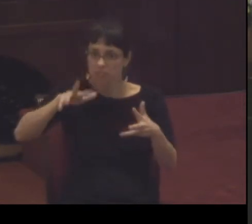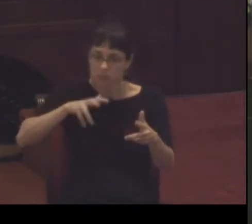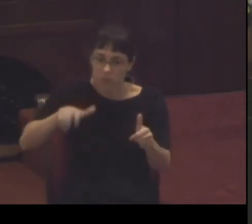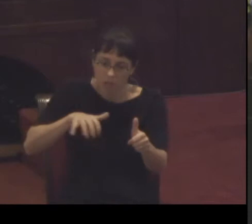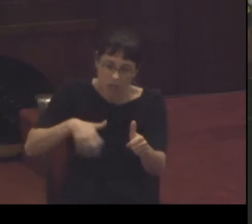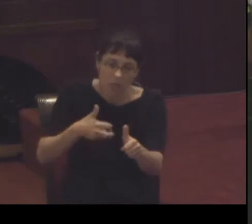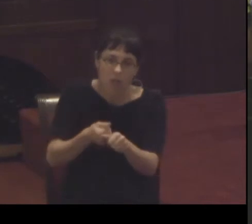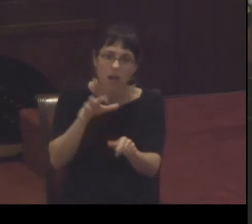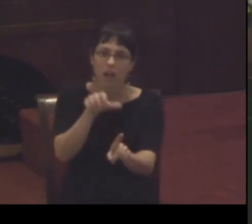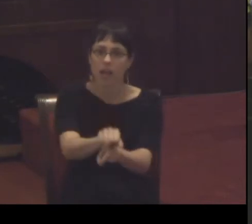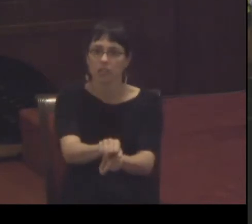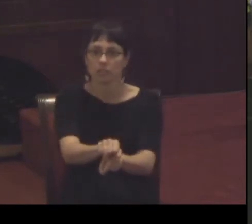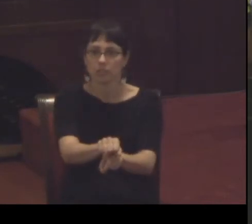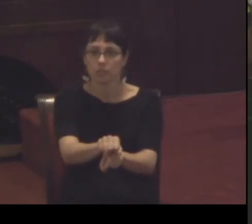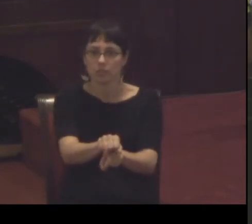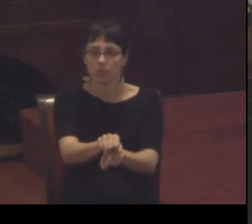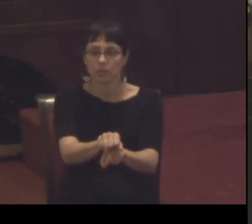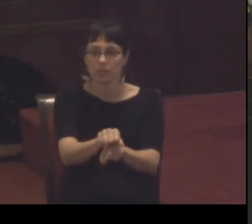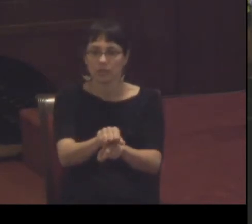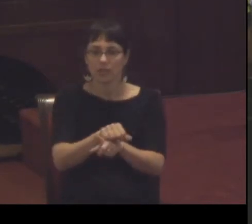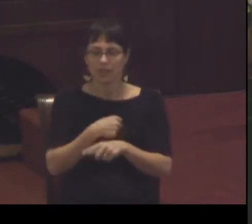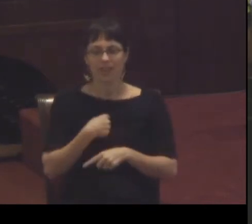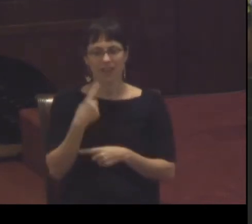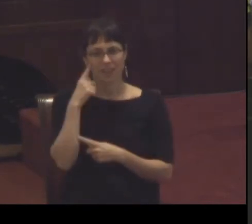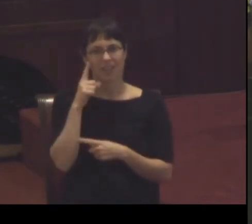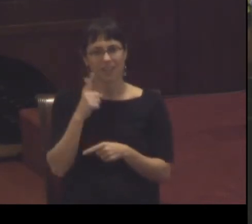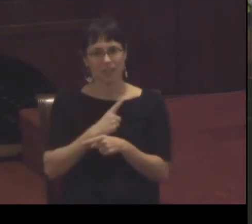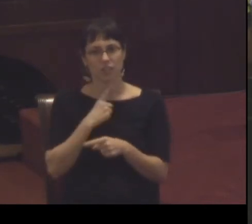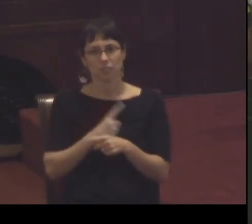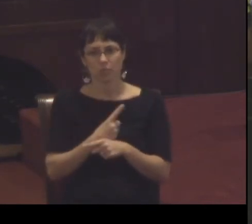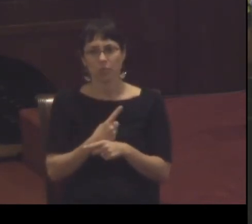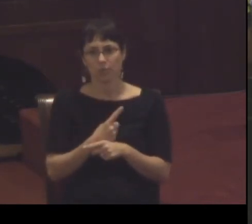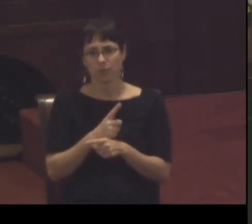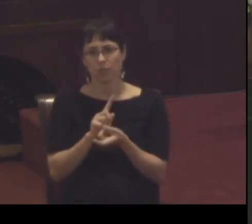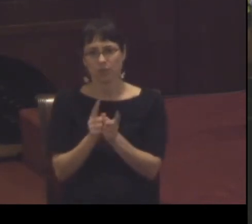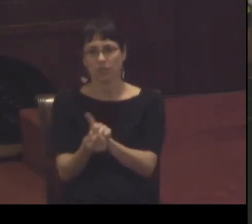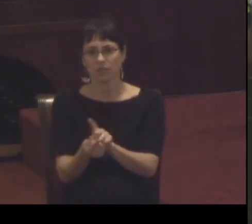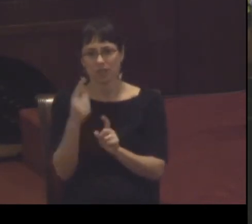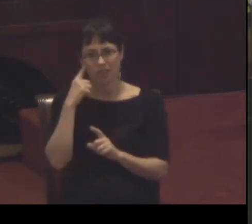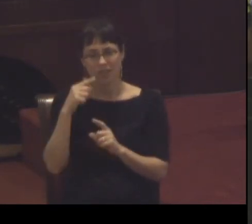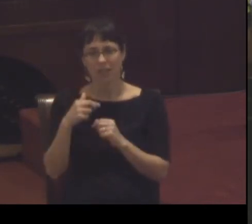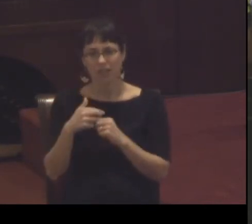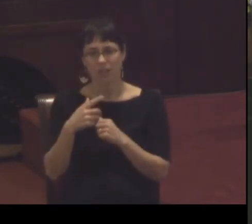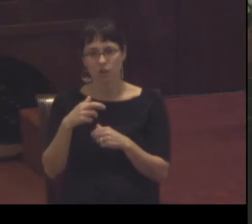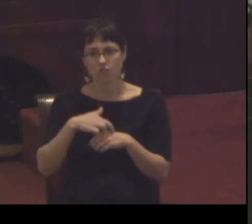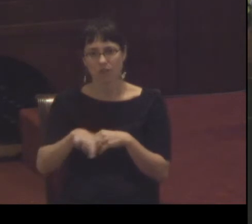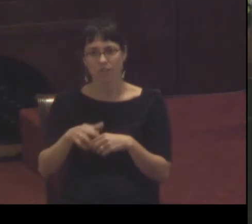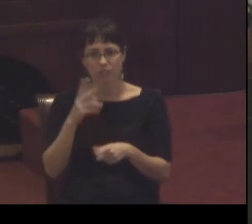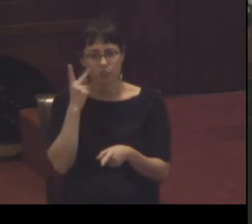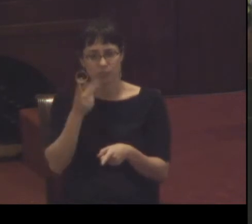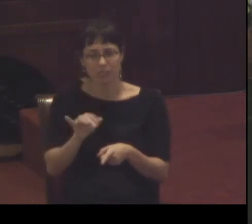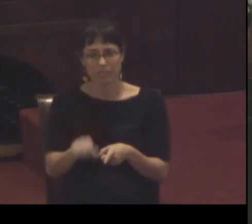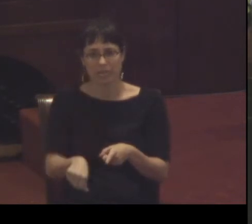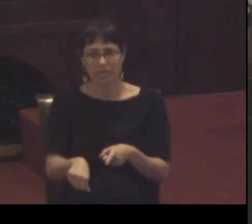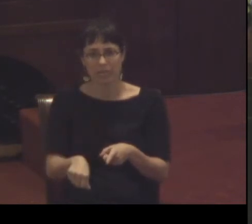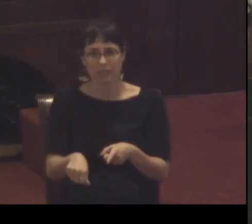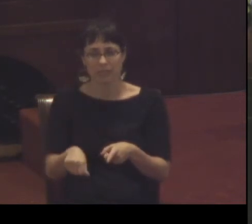if this is the right reading and I think it is I think there's a reference here a reference to the fact